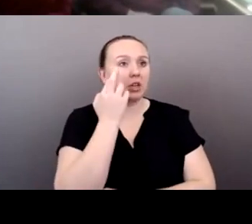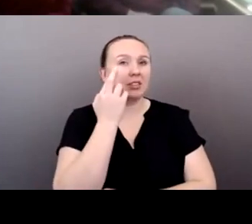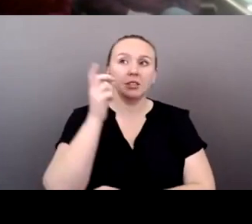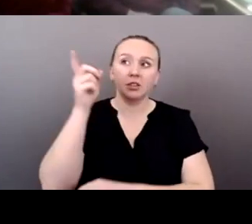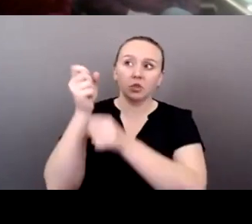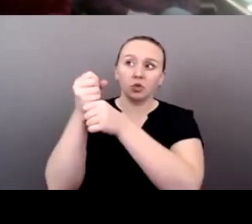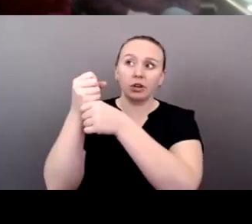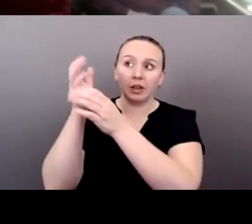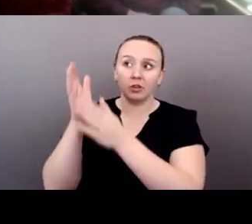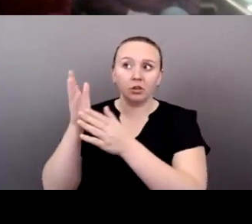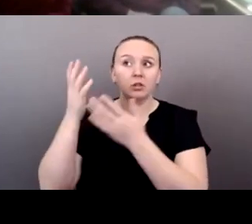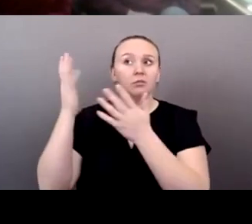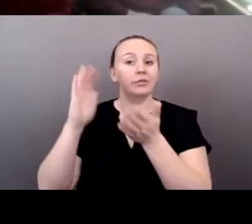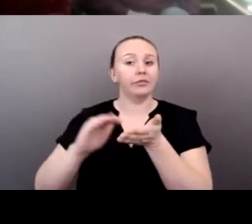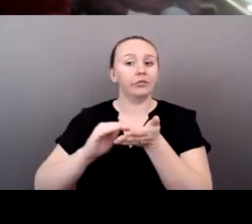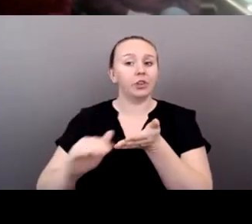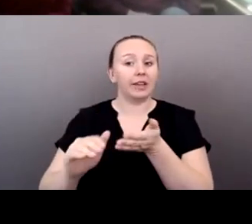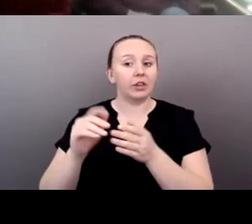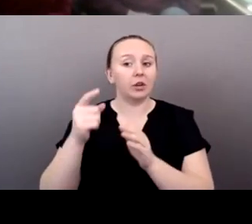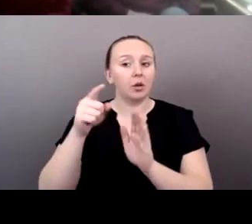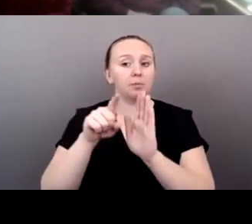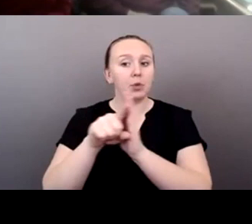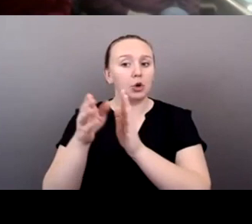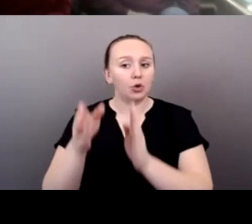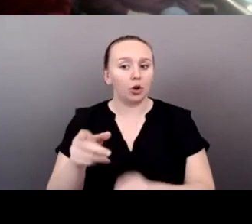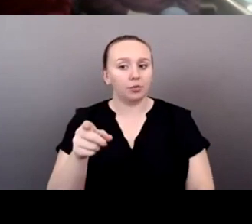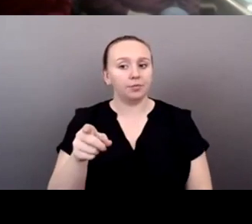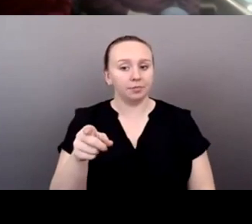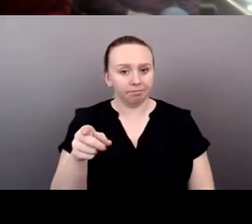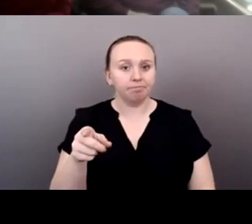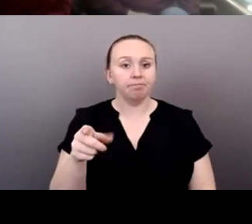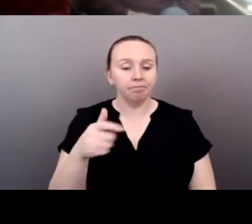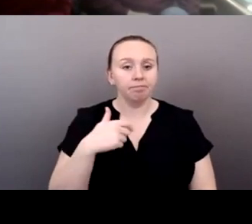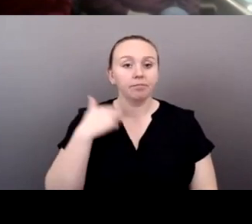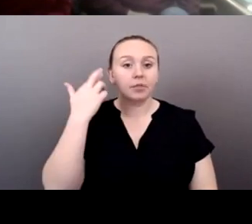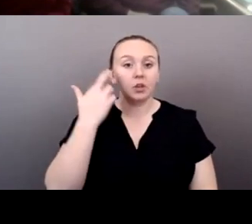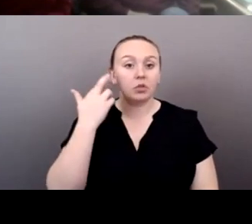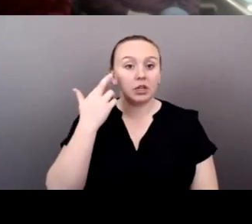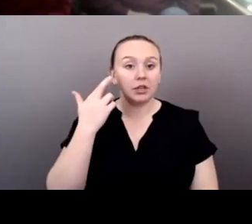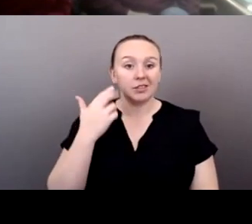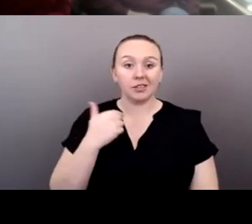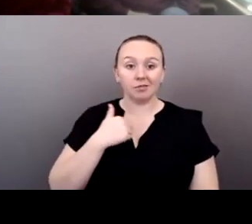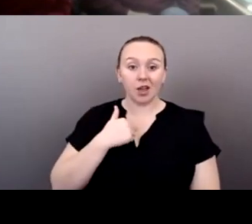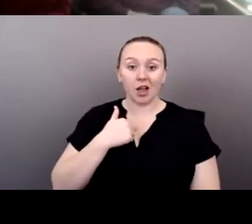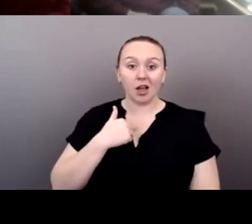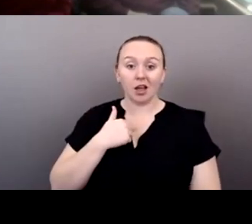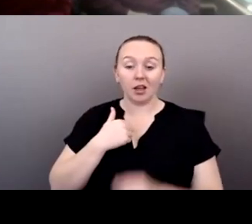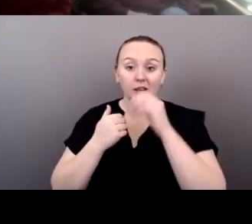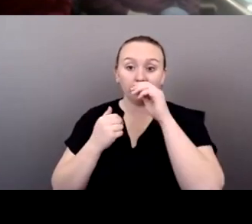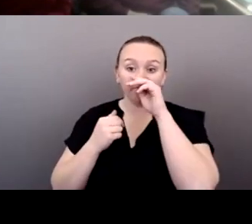forgiven a murderer. And I realized that that I was not anybody, but